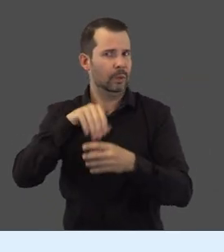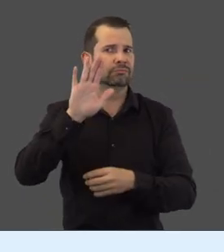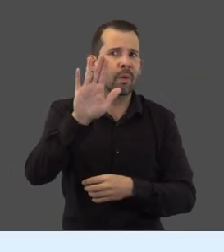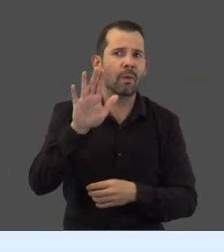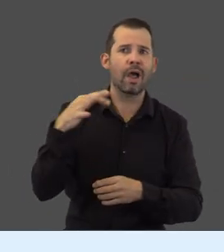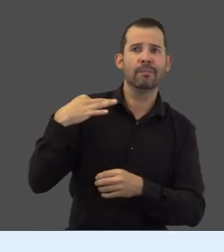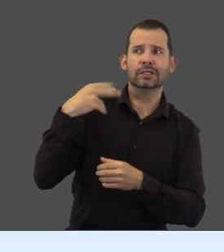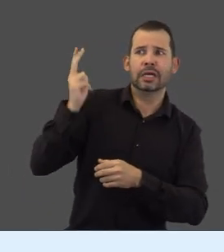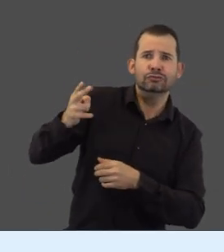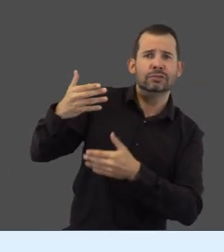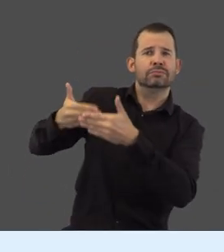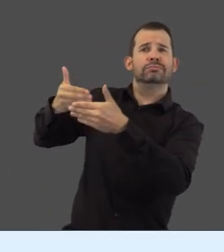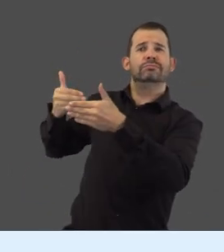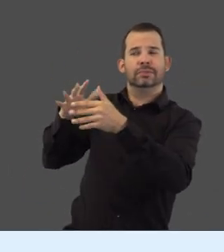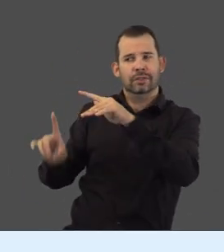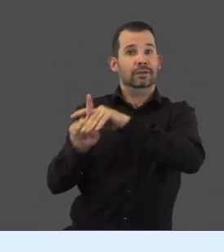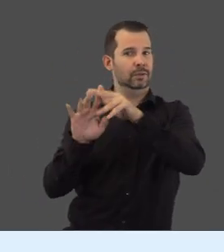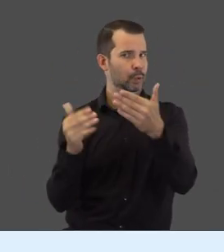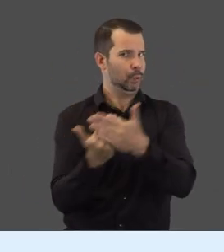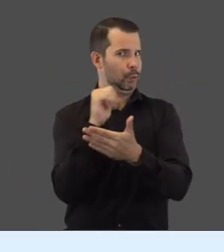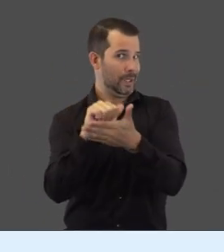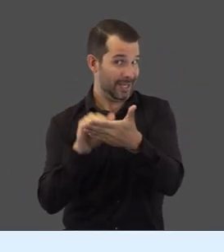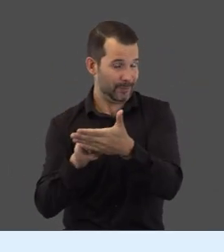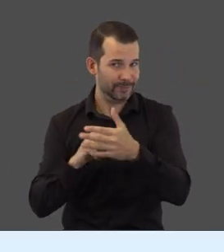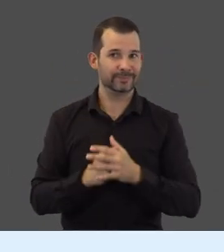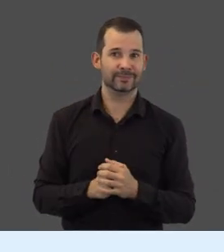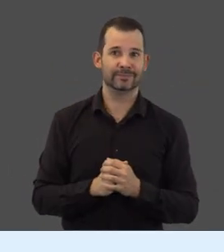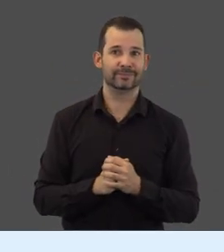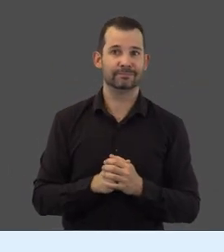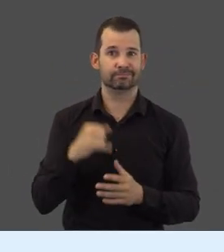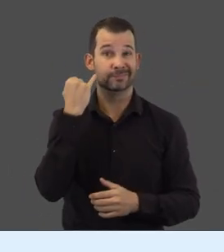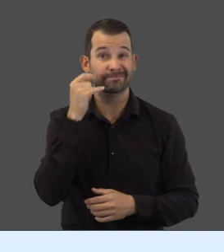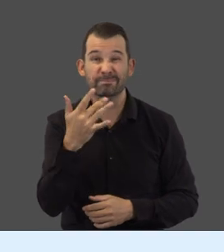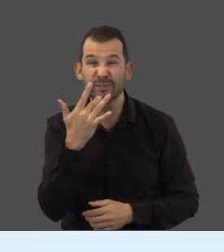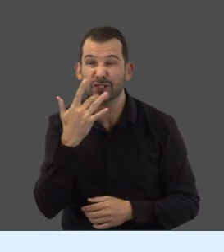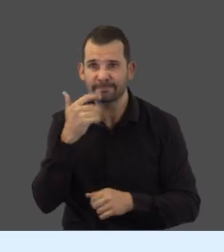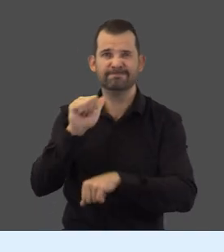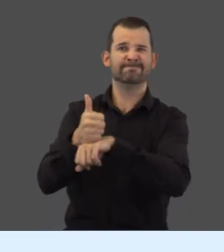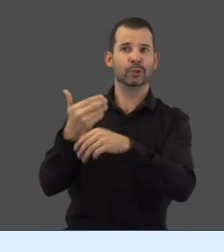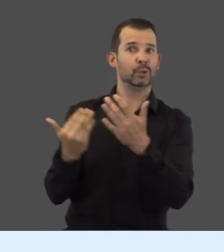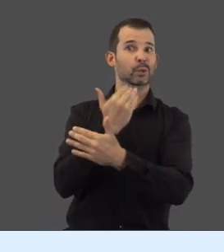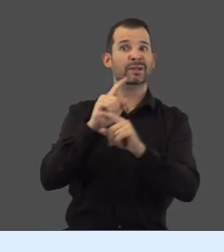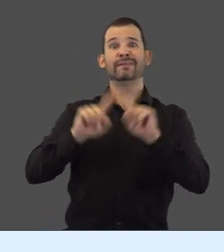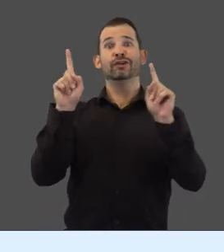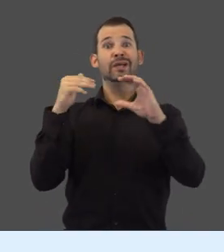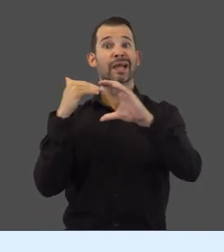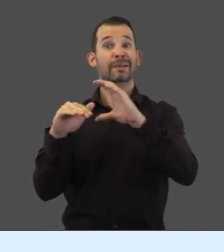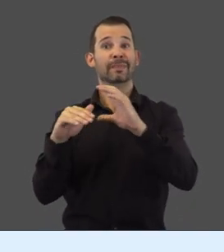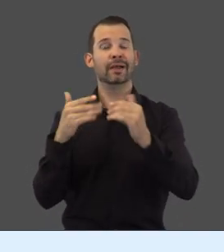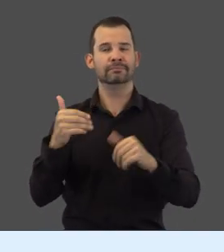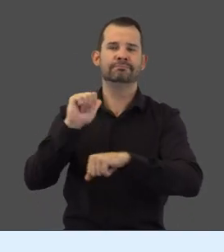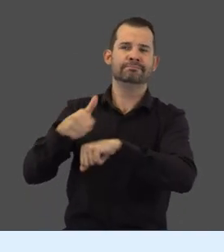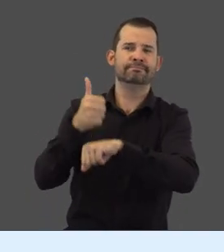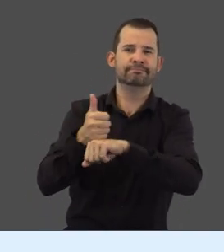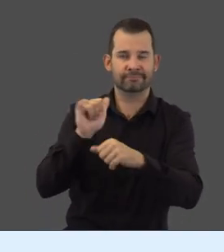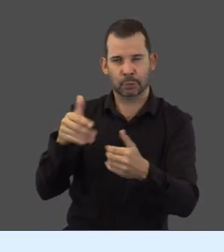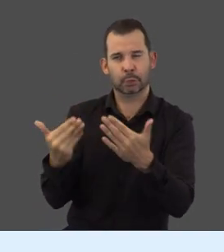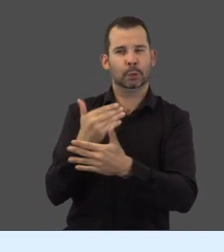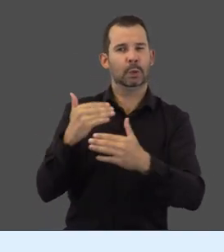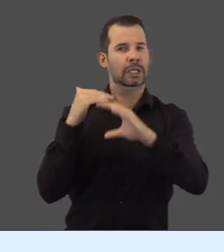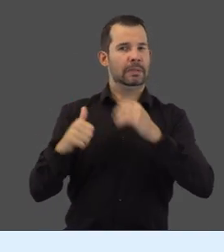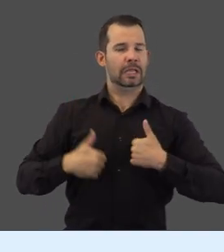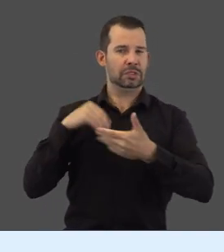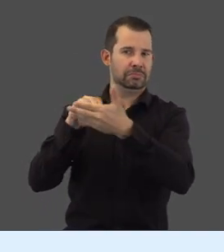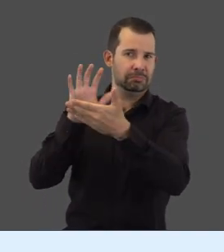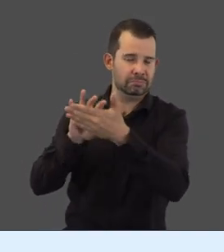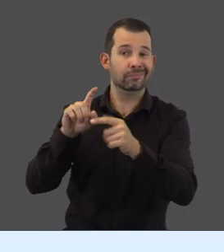history, appears in your new account. If you prefer to use a different email address, create your account with a new email. Then